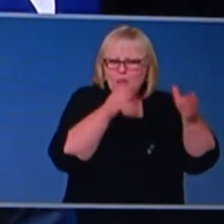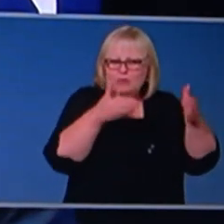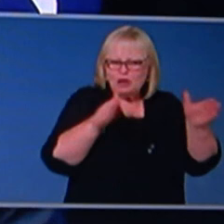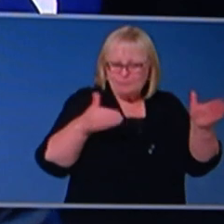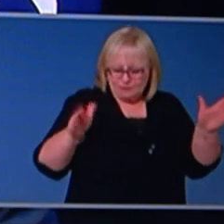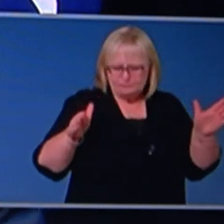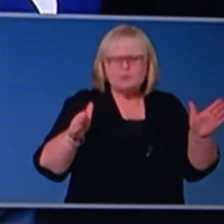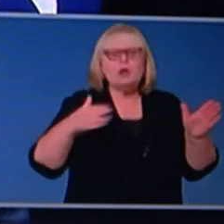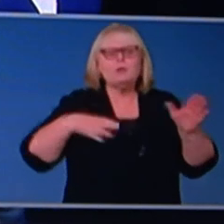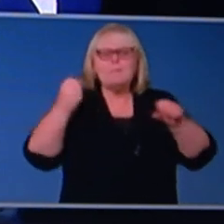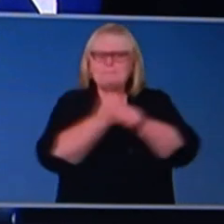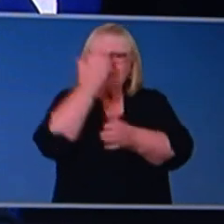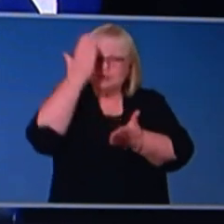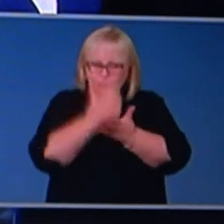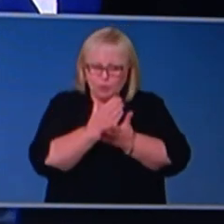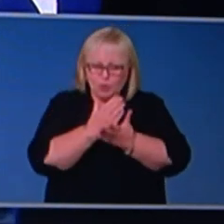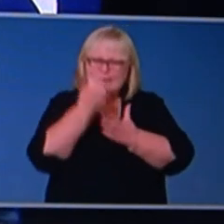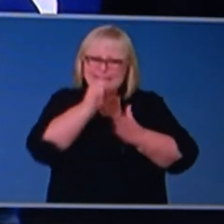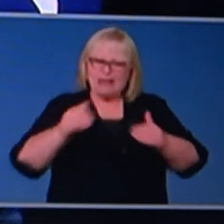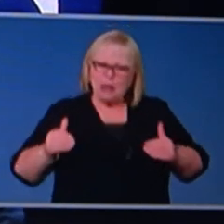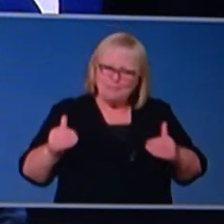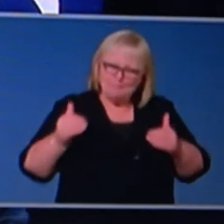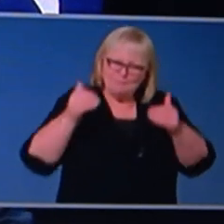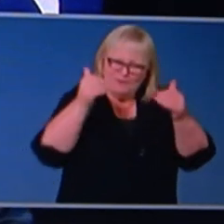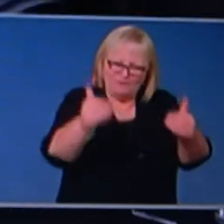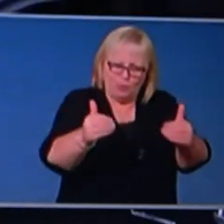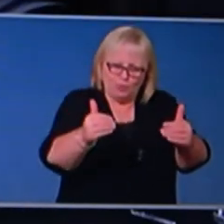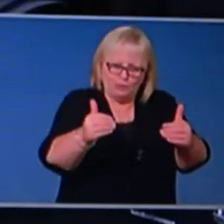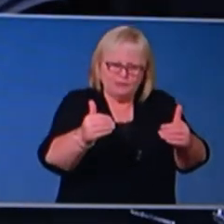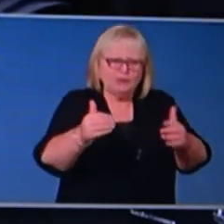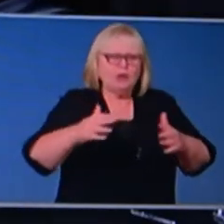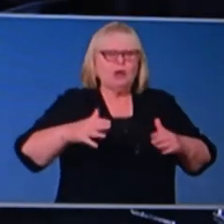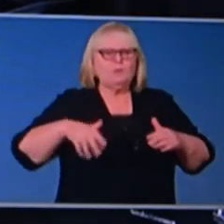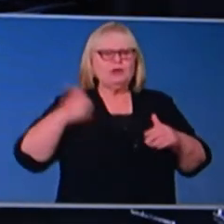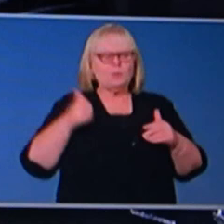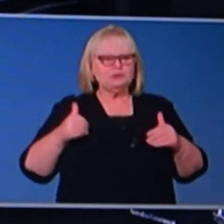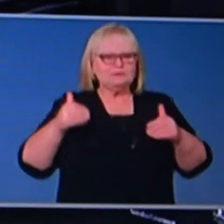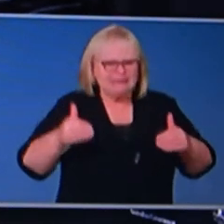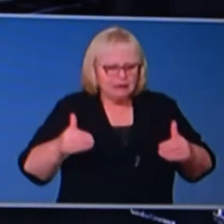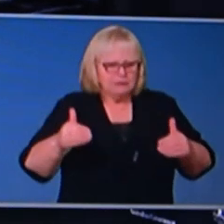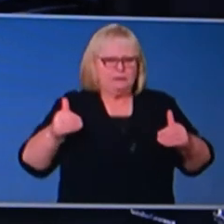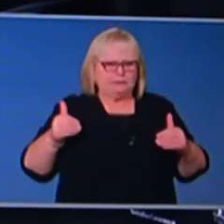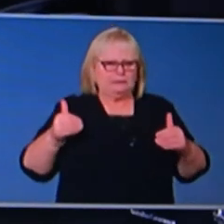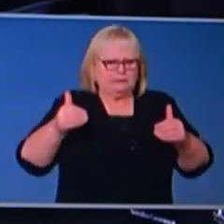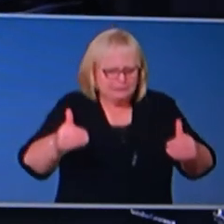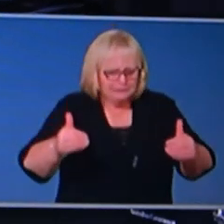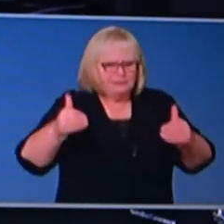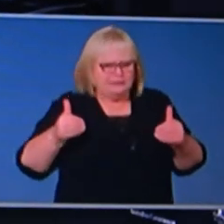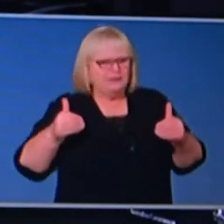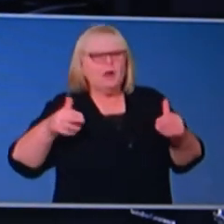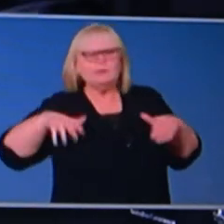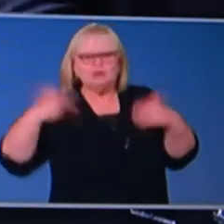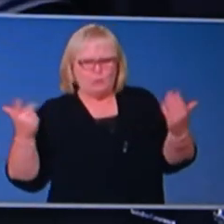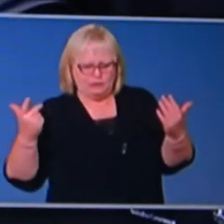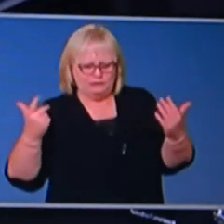that we want to ensure we keep moving forward. We do not want to go into a start, stop or even worse, reverse process into the future.